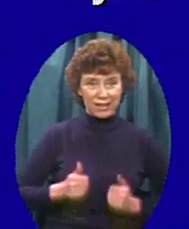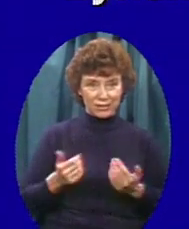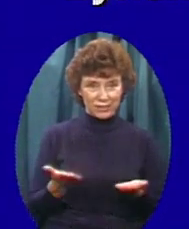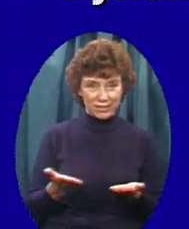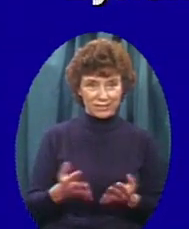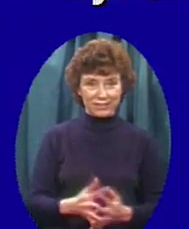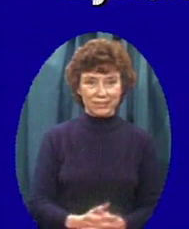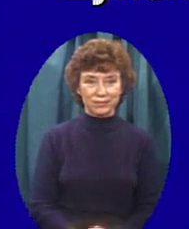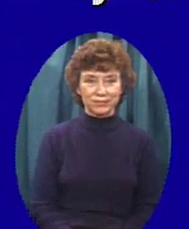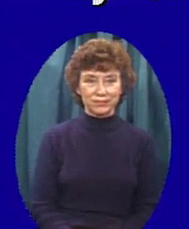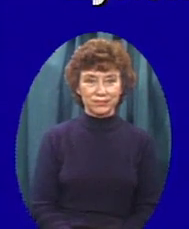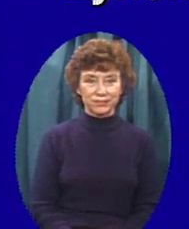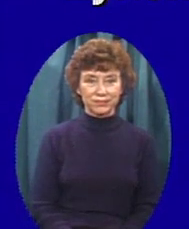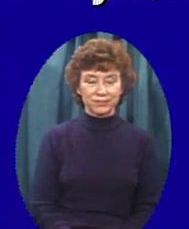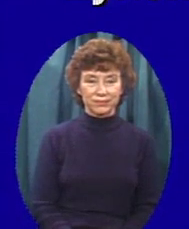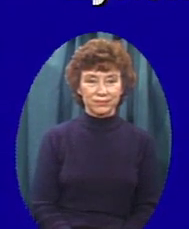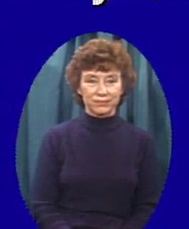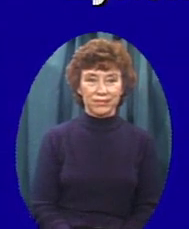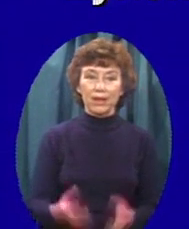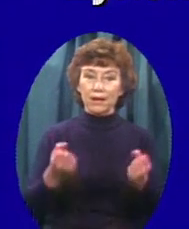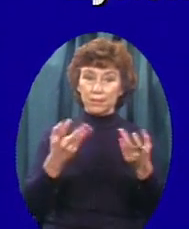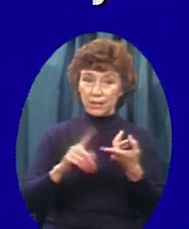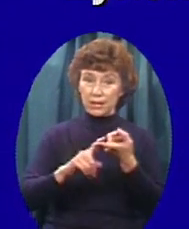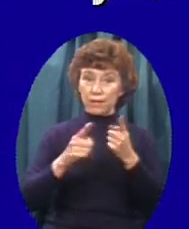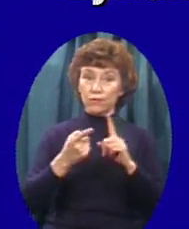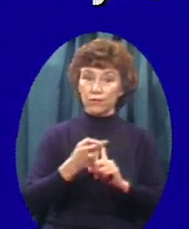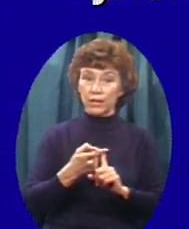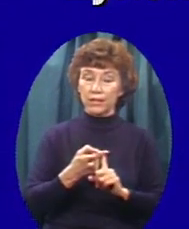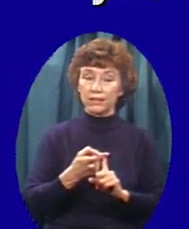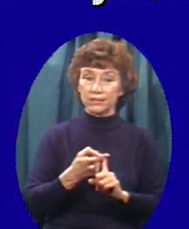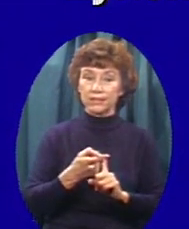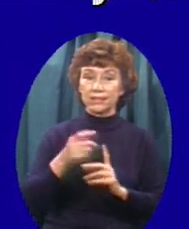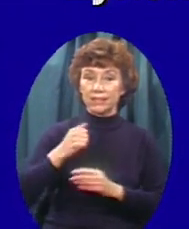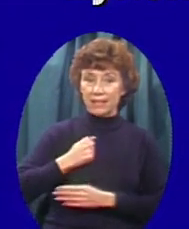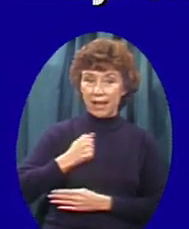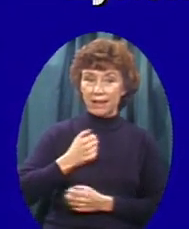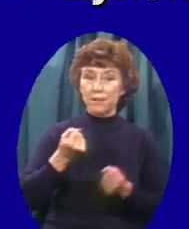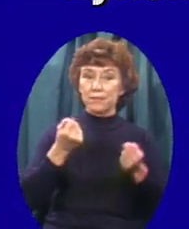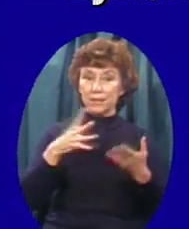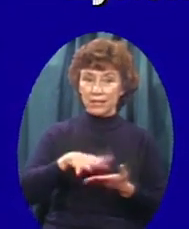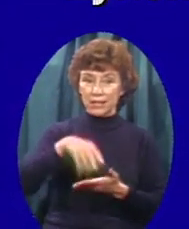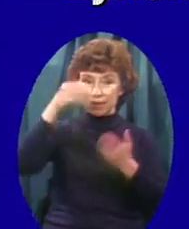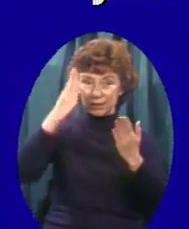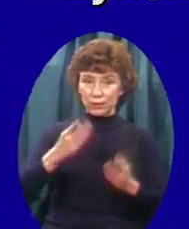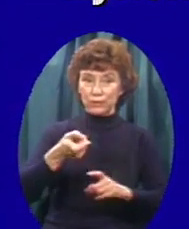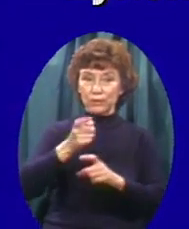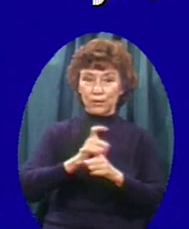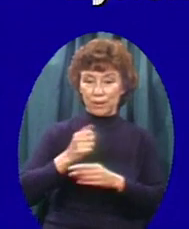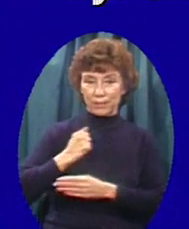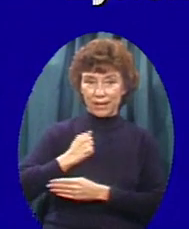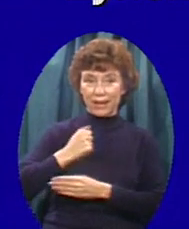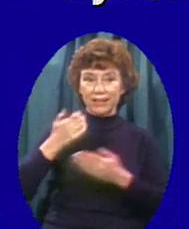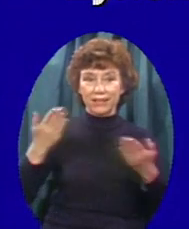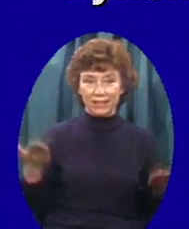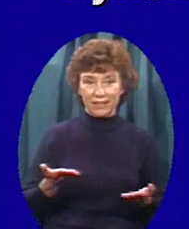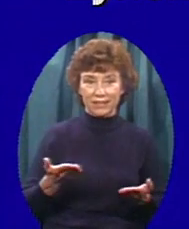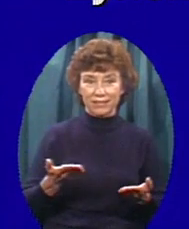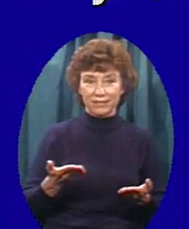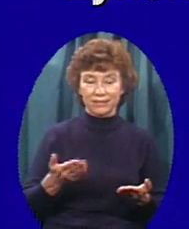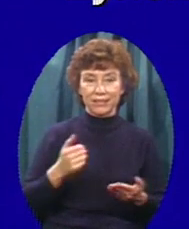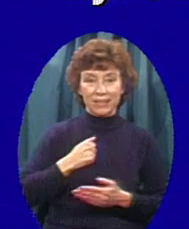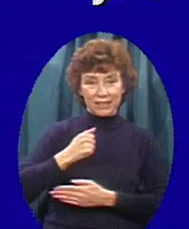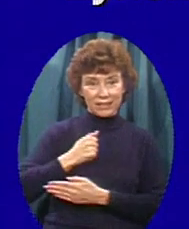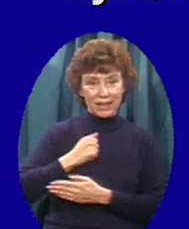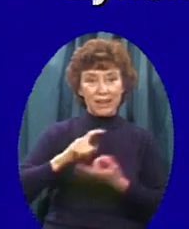24514 In Canada Many friends there And many Canadian students here Box 505 Richmond Hill